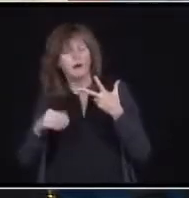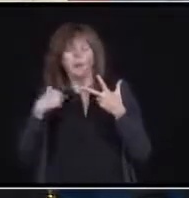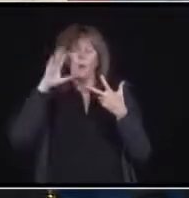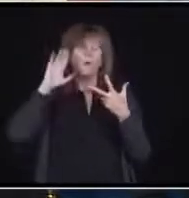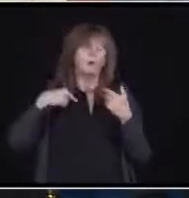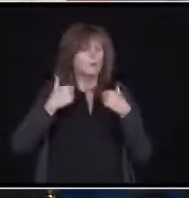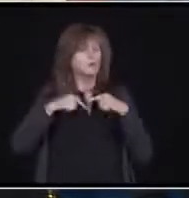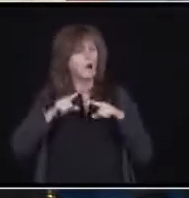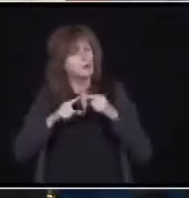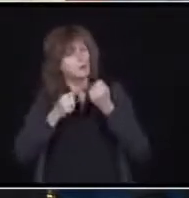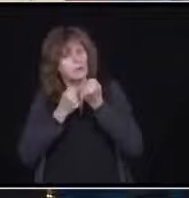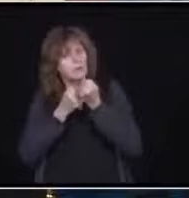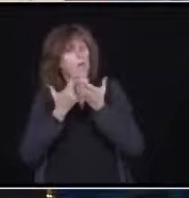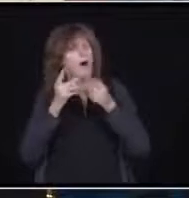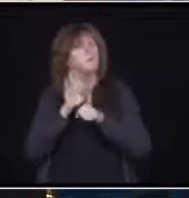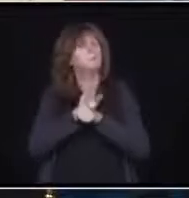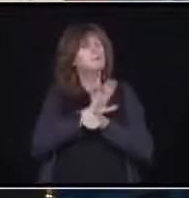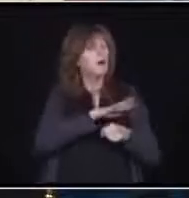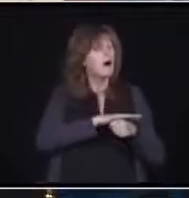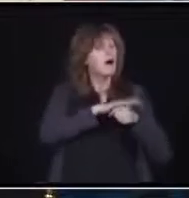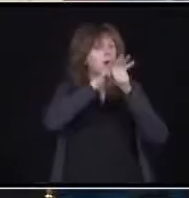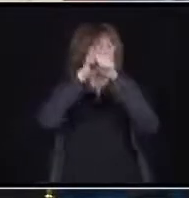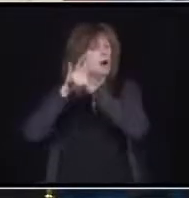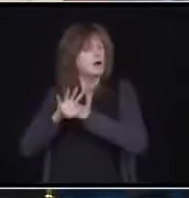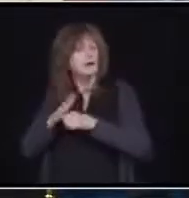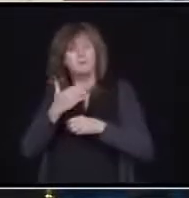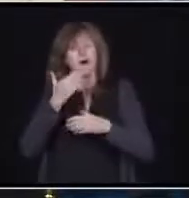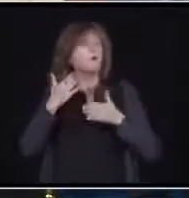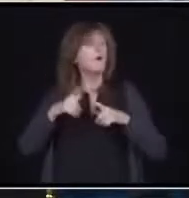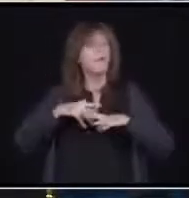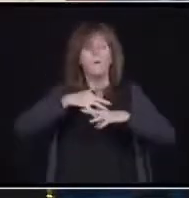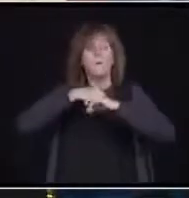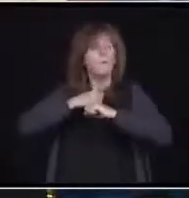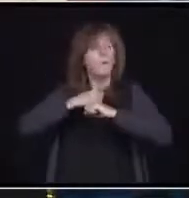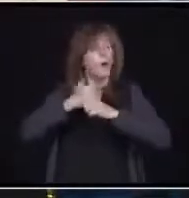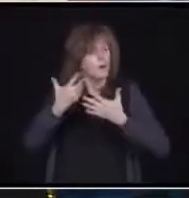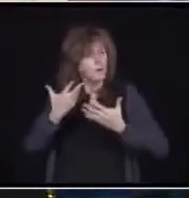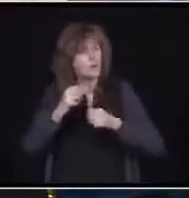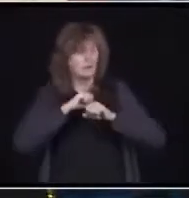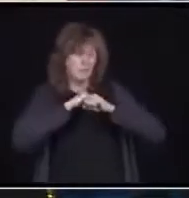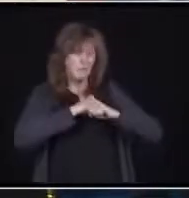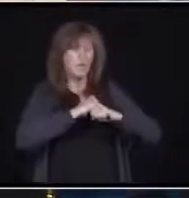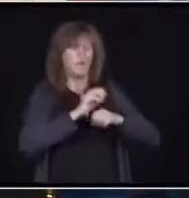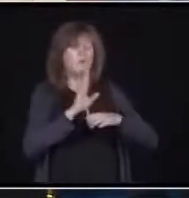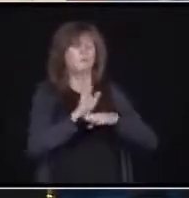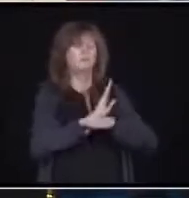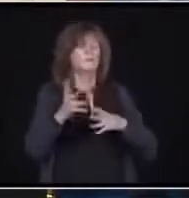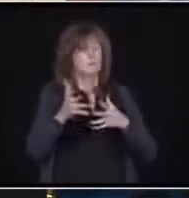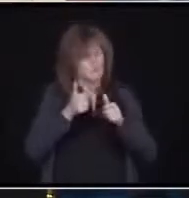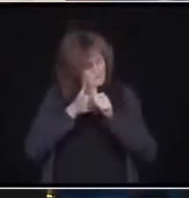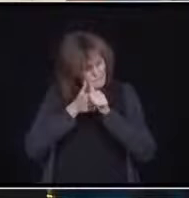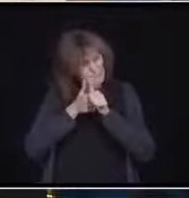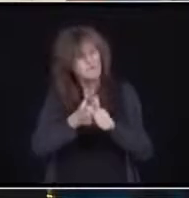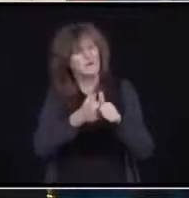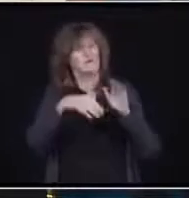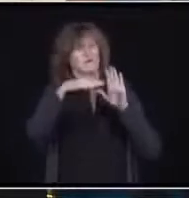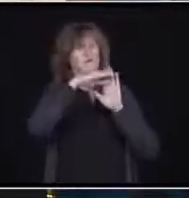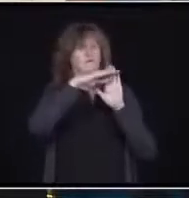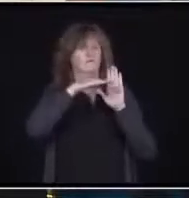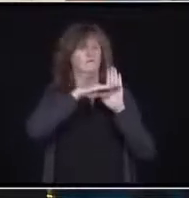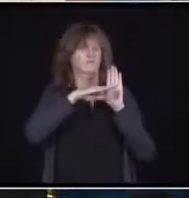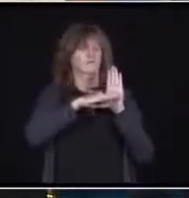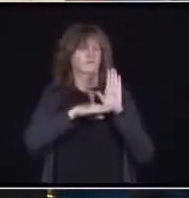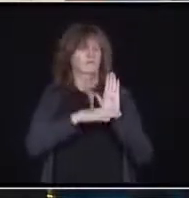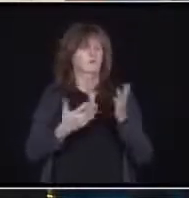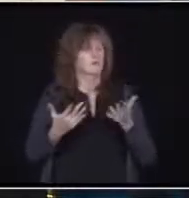is everyone follows the protocols and guidelines and that the chief medical officer has laid out. The best way we can help them is keep their doors open